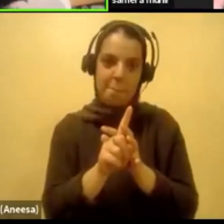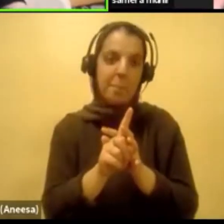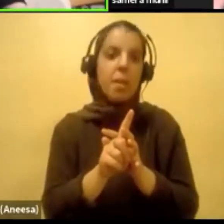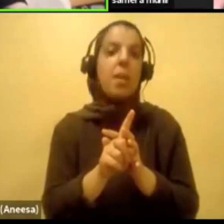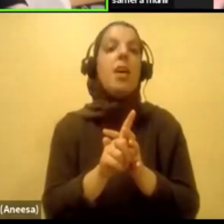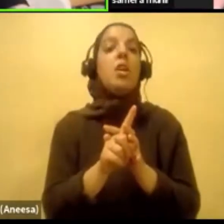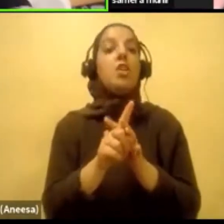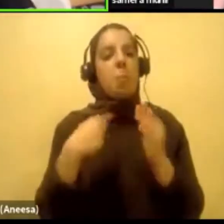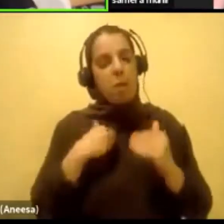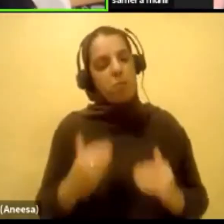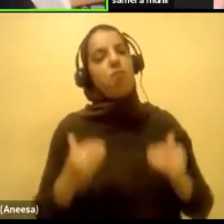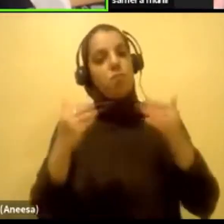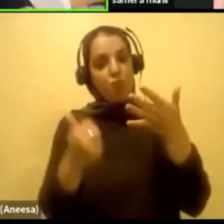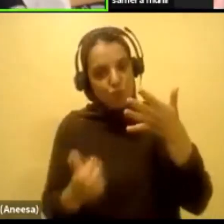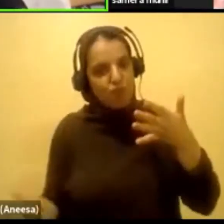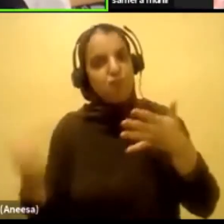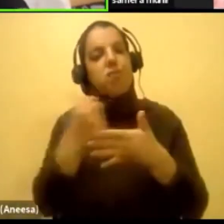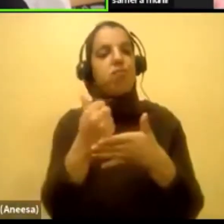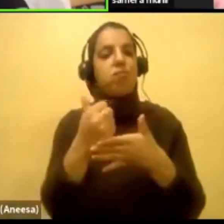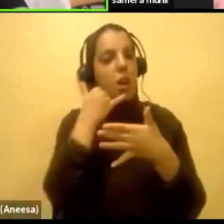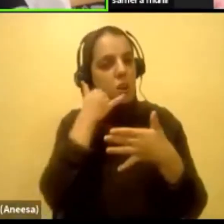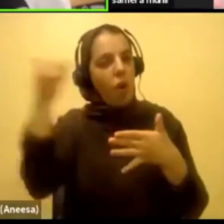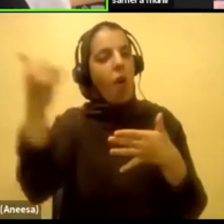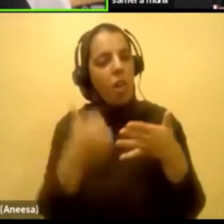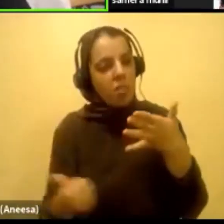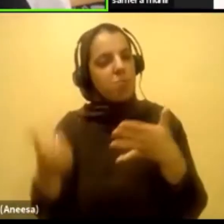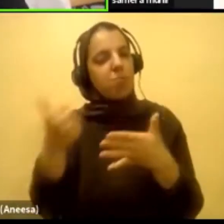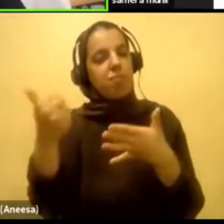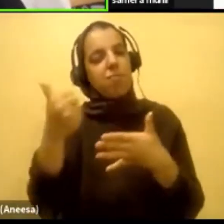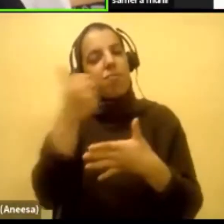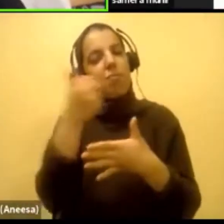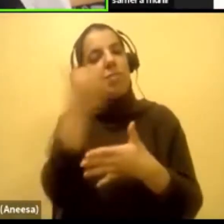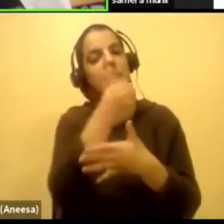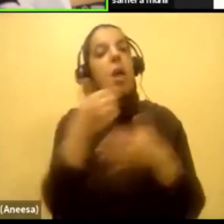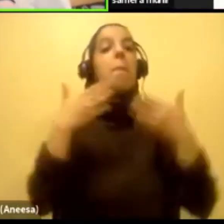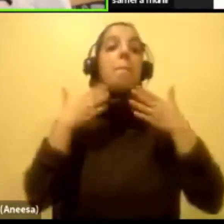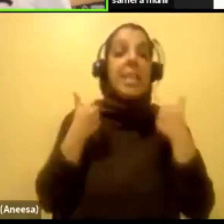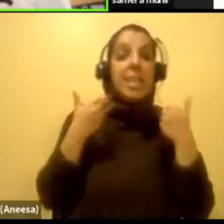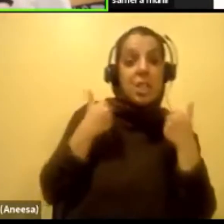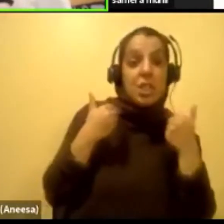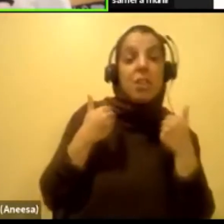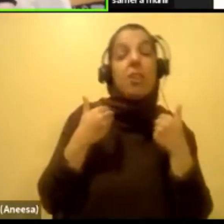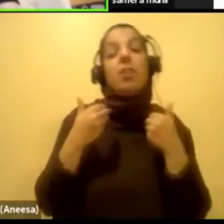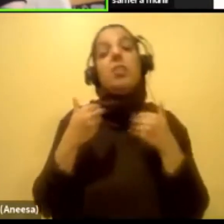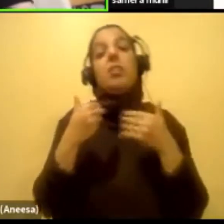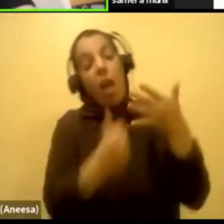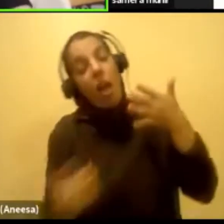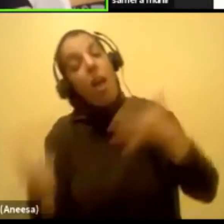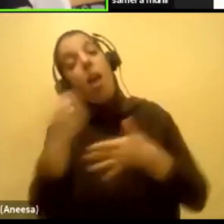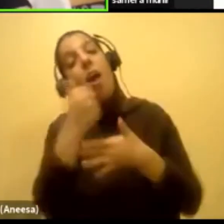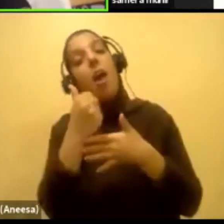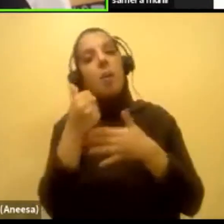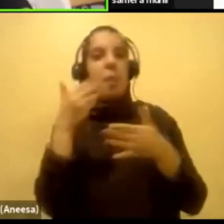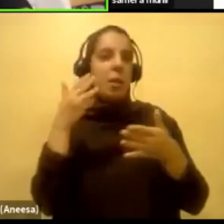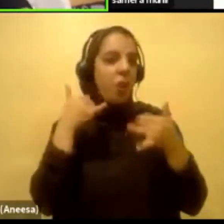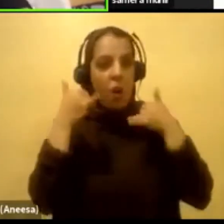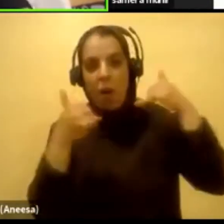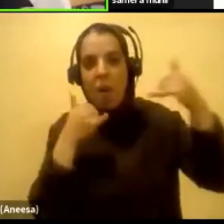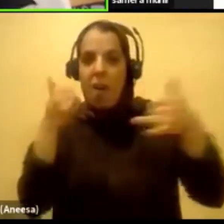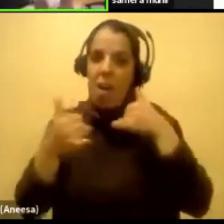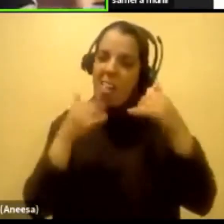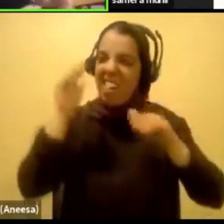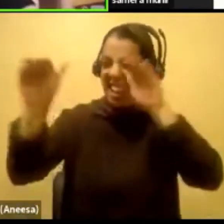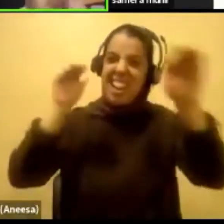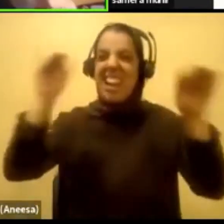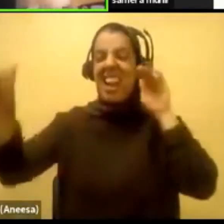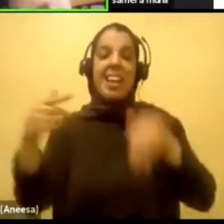to the next level. And I called me phone calls, calling ministers, calling people up or up there. And I made a lot of noise. And I was like, you